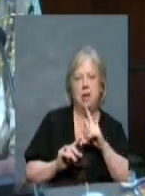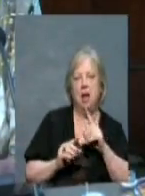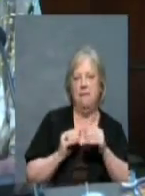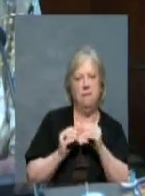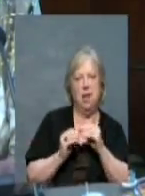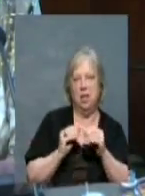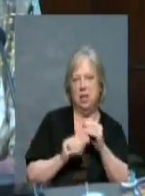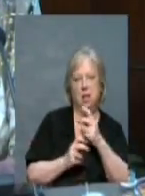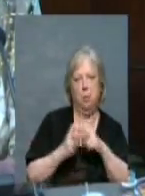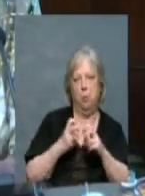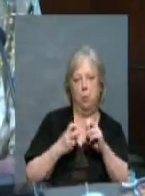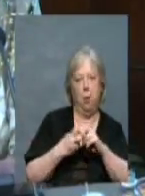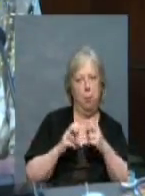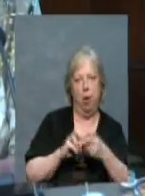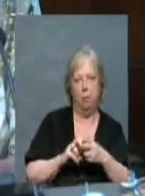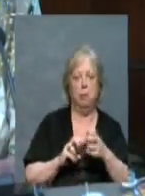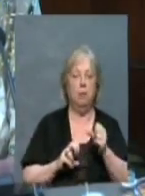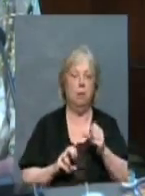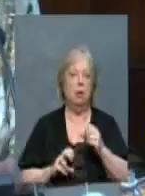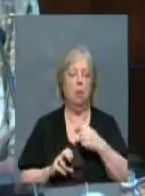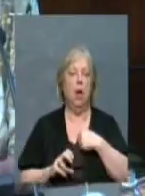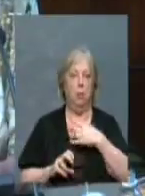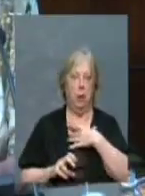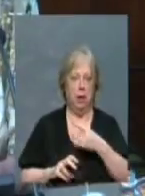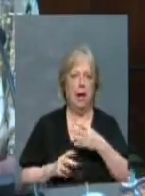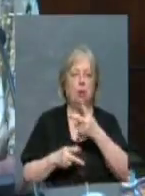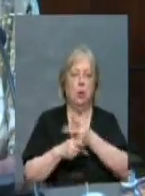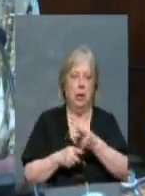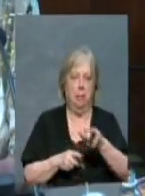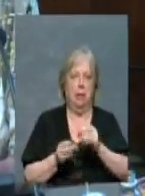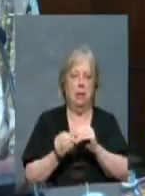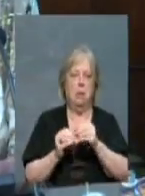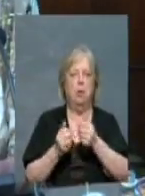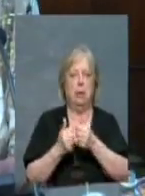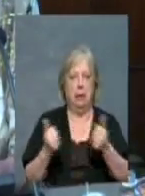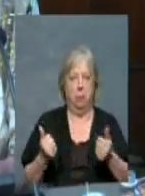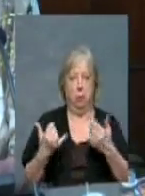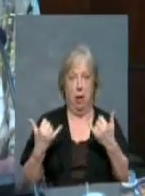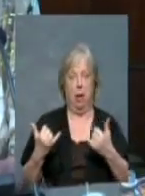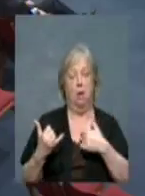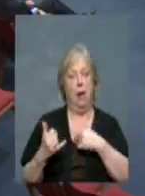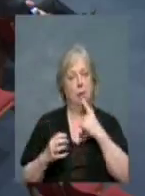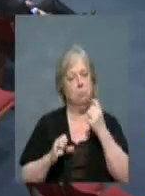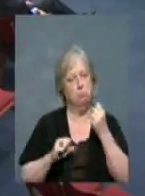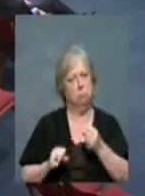would like this to remain separate, and at this time I have some severe concerns about it.